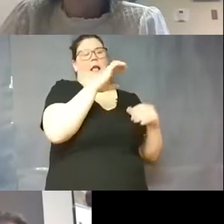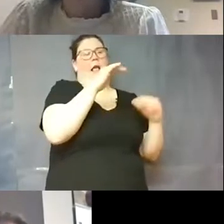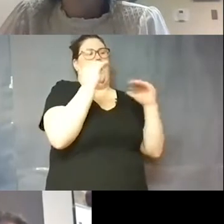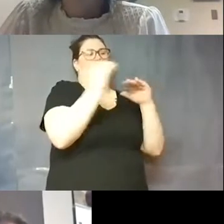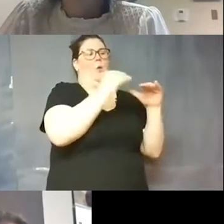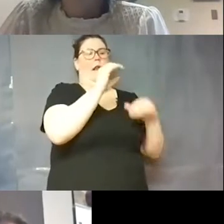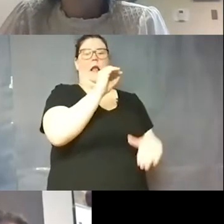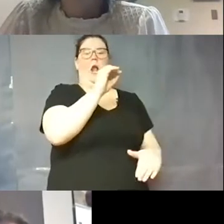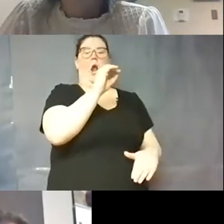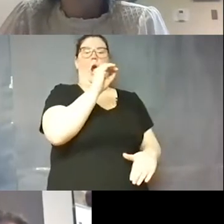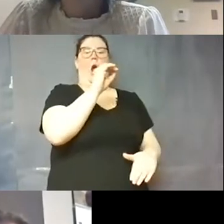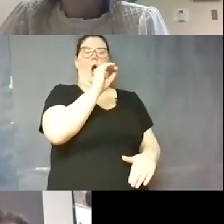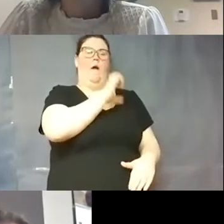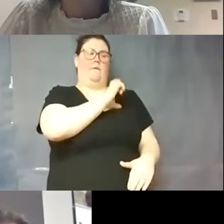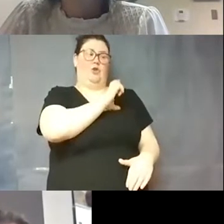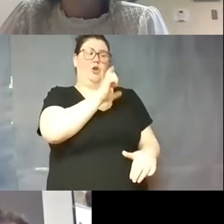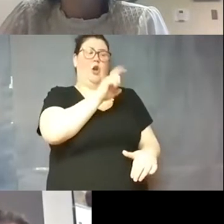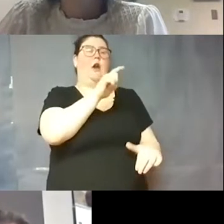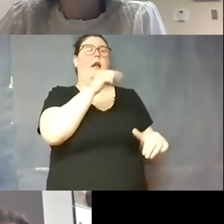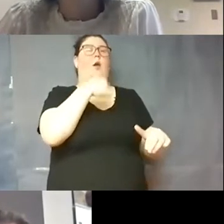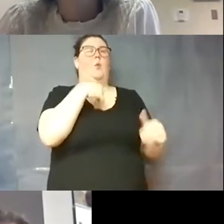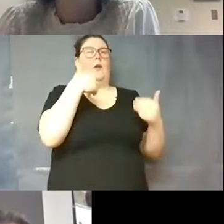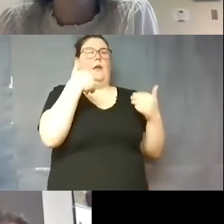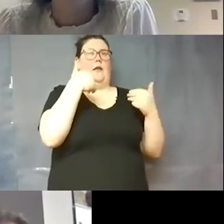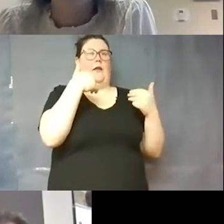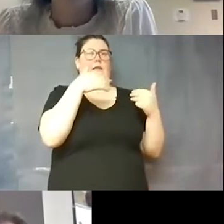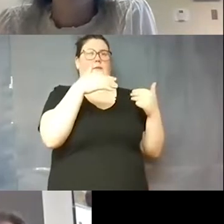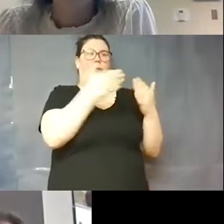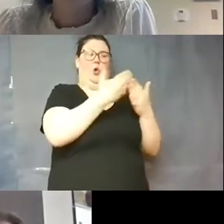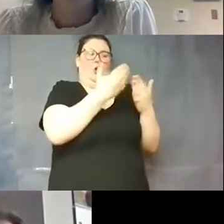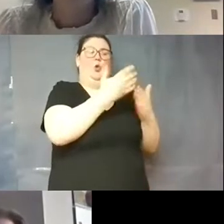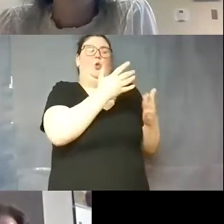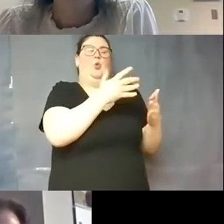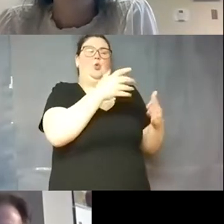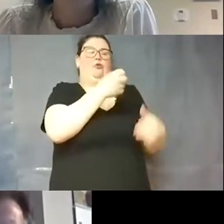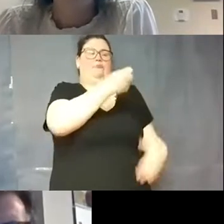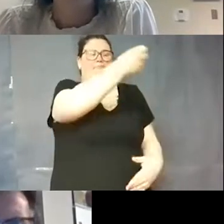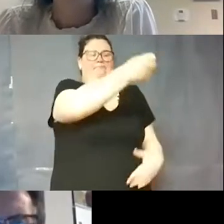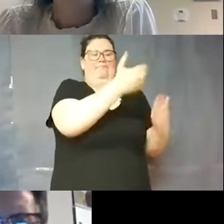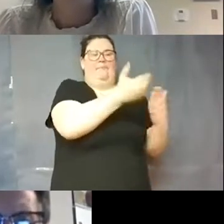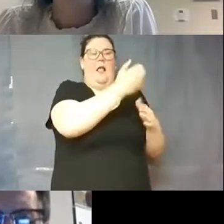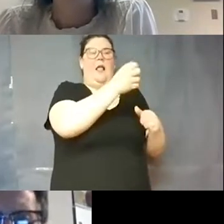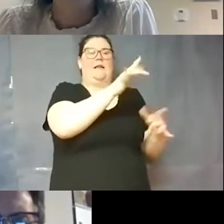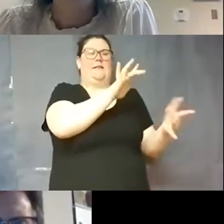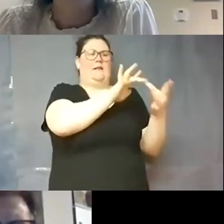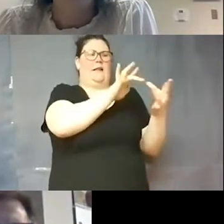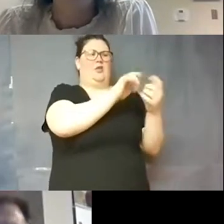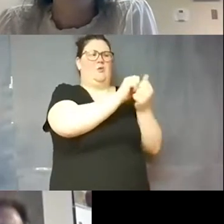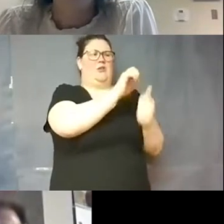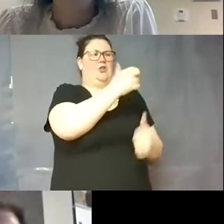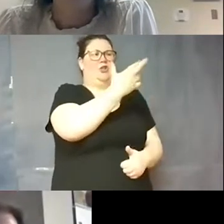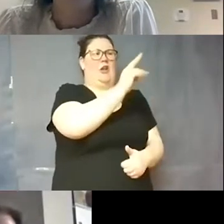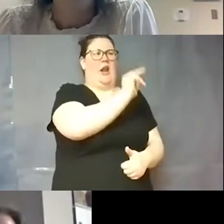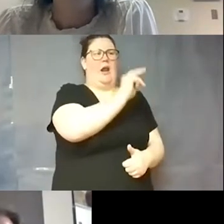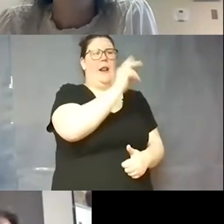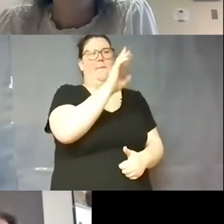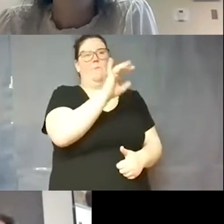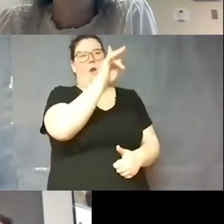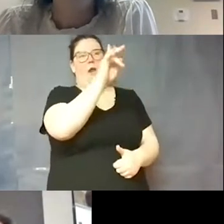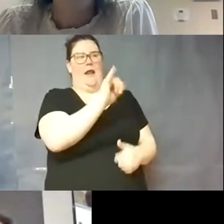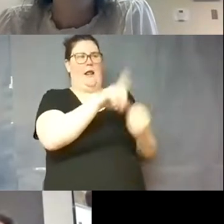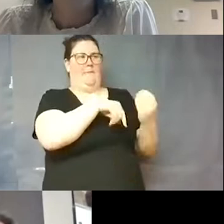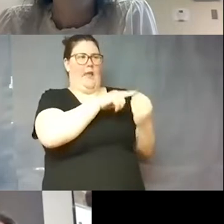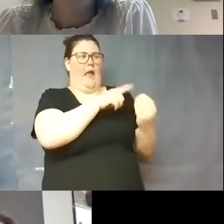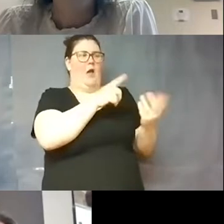currently and this is something that um you know he is is in touch with sharon and brandy about so sharon did you have anything to add on